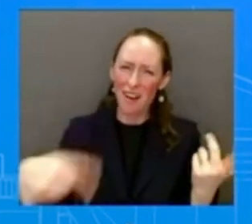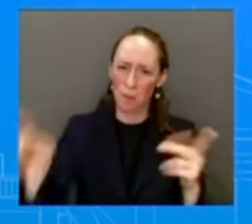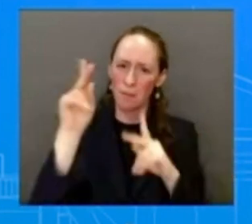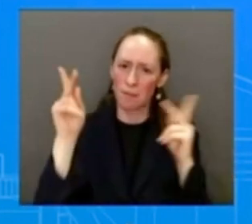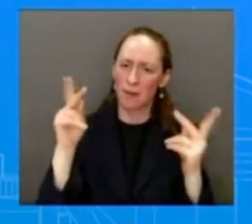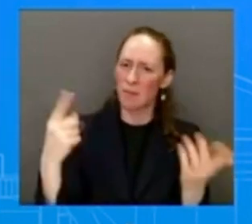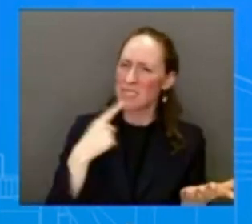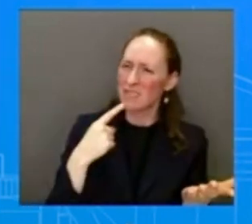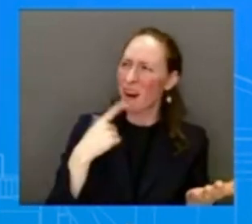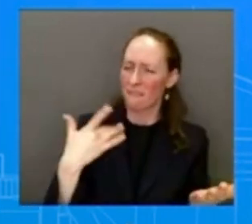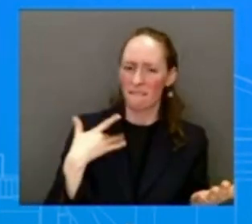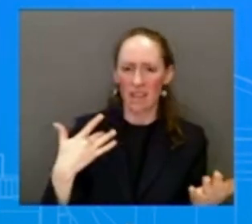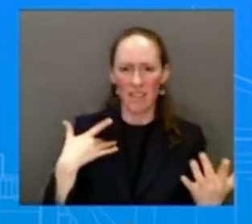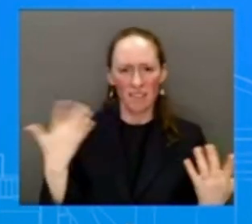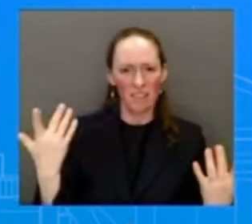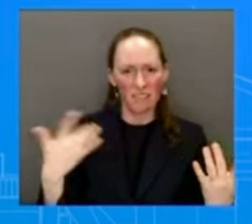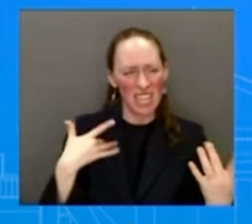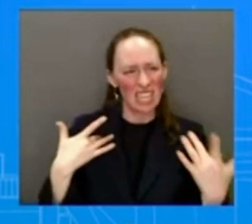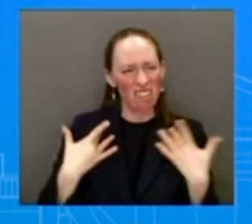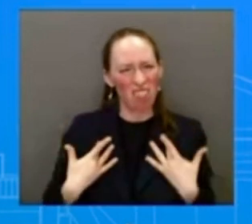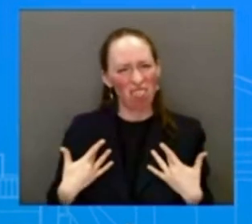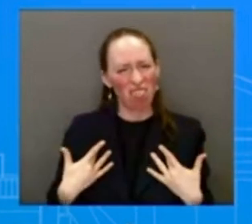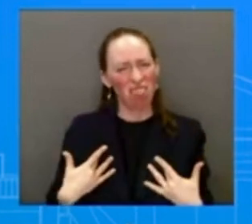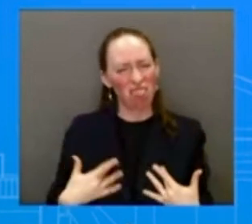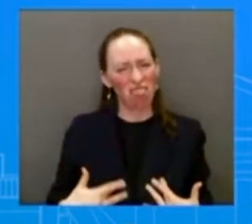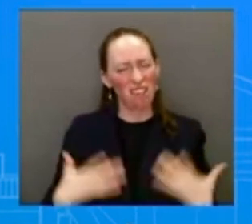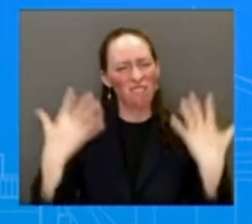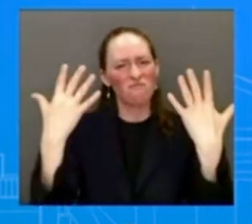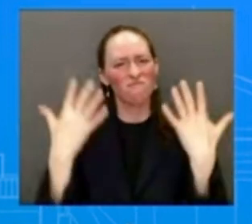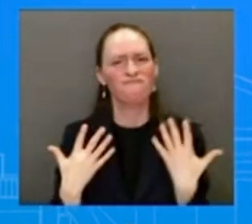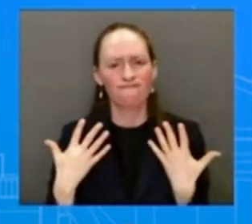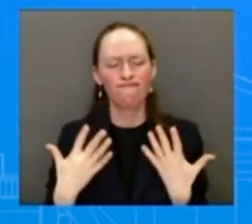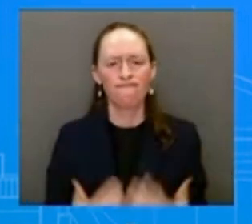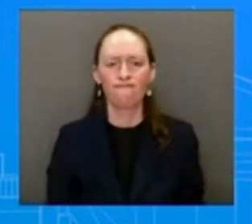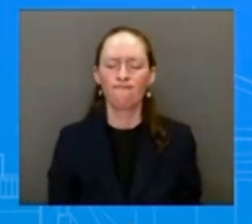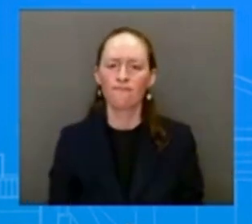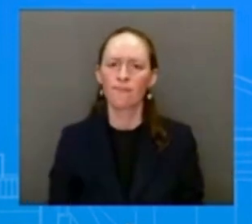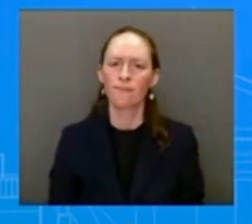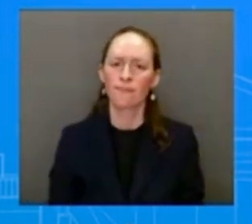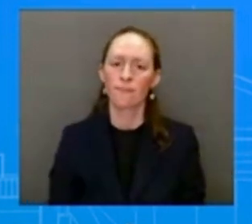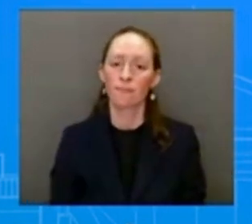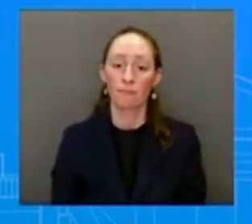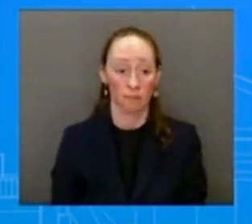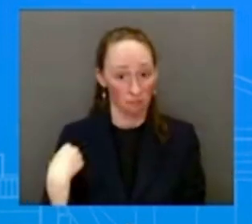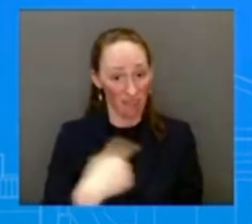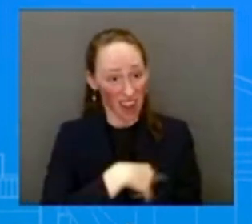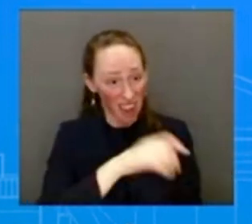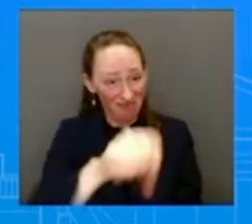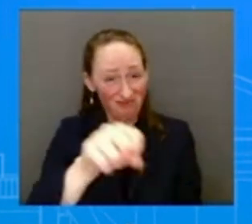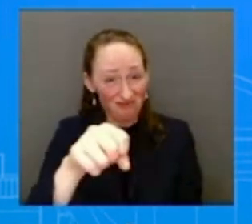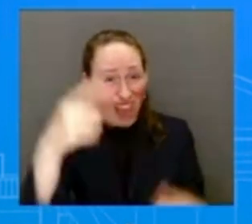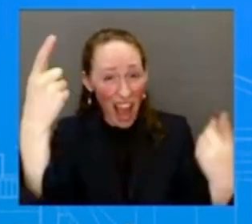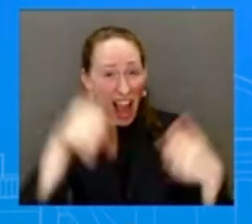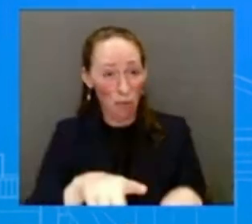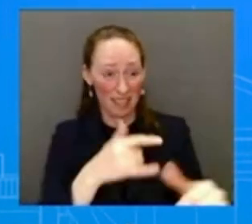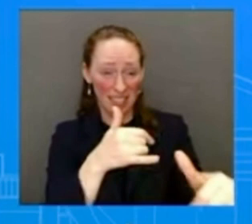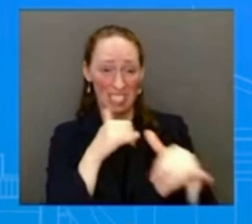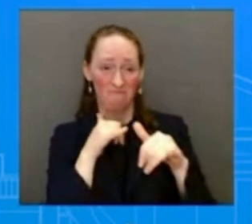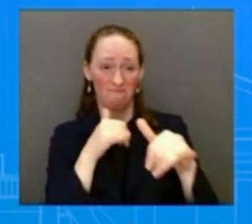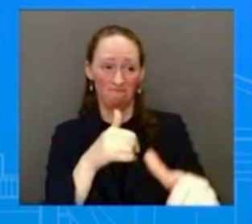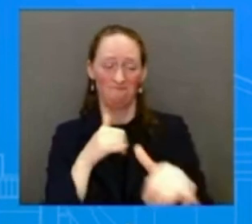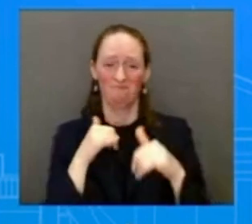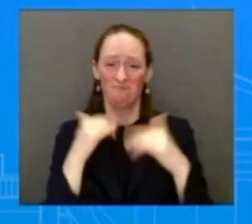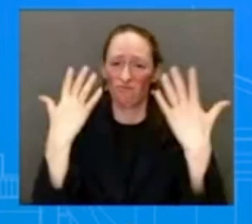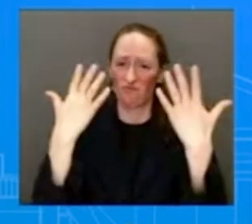We say that, yes, we agree, this is unacceptable. What we're seeing today, what we're seeing in schools and communities across this country is